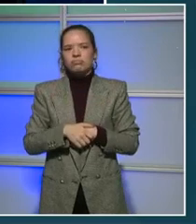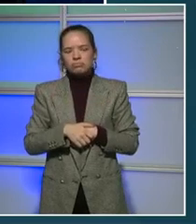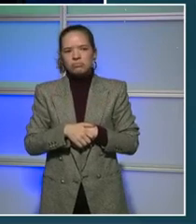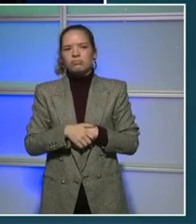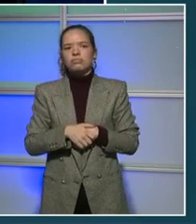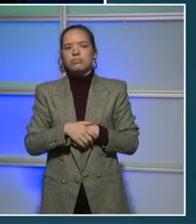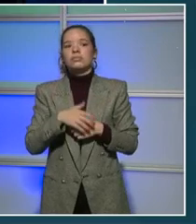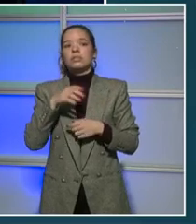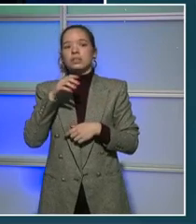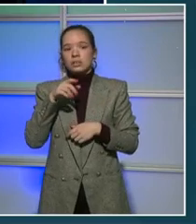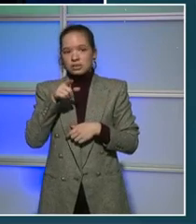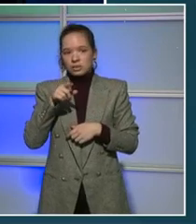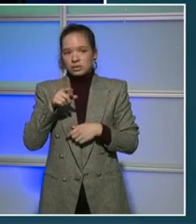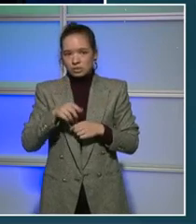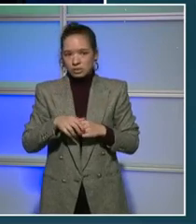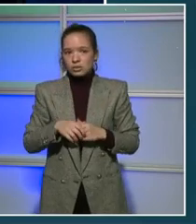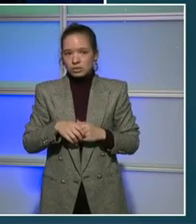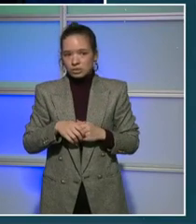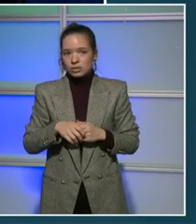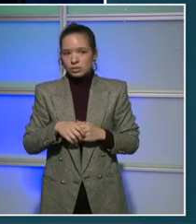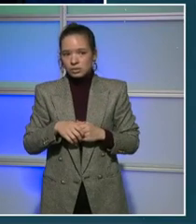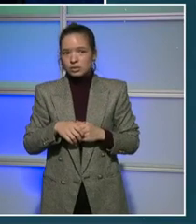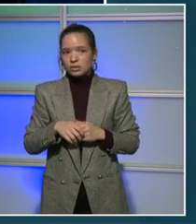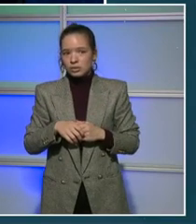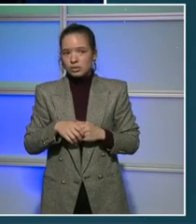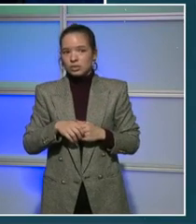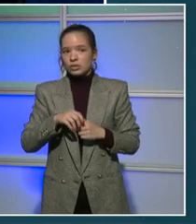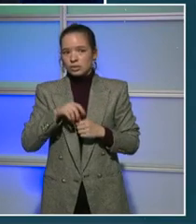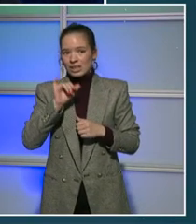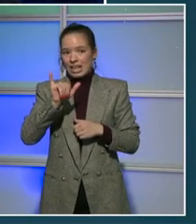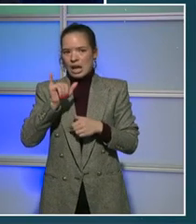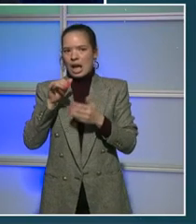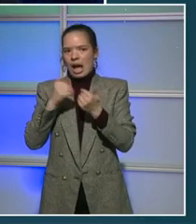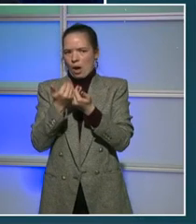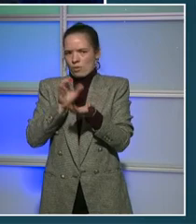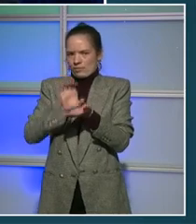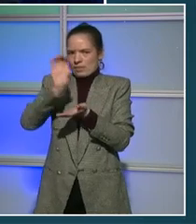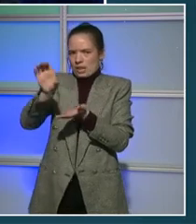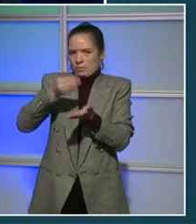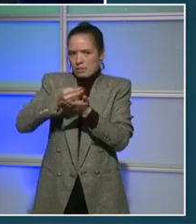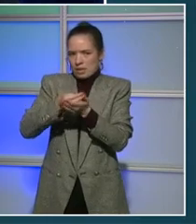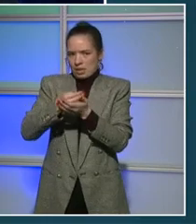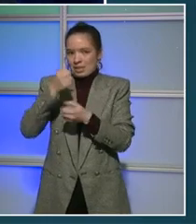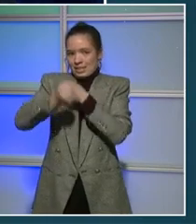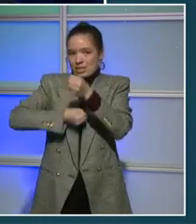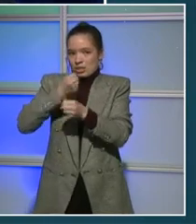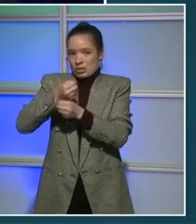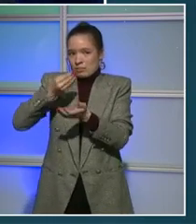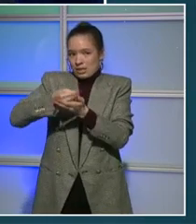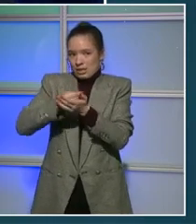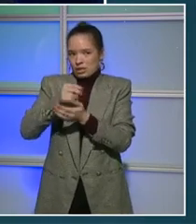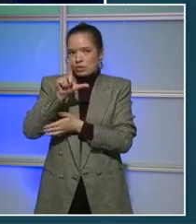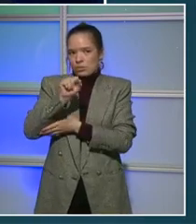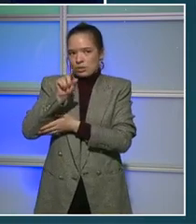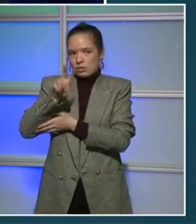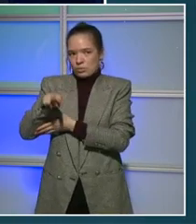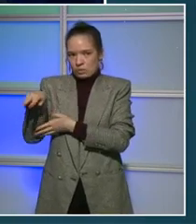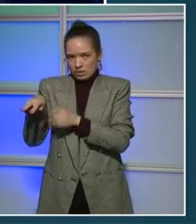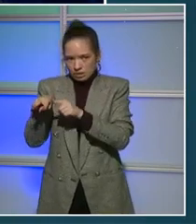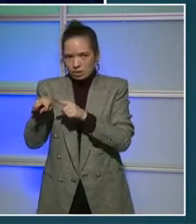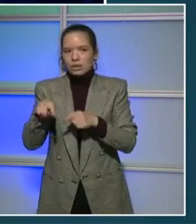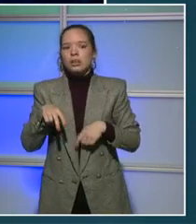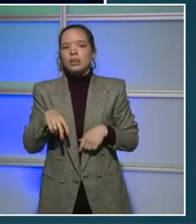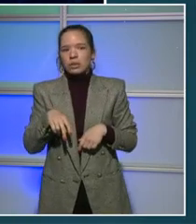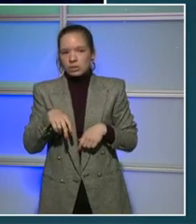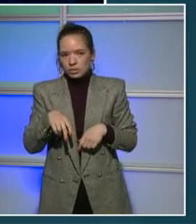talk about how we allocated our fiscal year 22 budget. Thank you, Jenny. Hello, everyone. I'm Kevin Donahue, and I have the privilege of